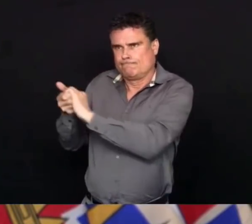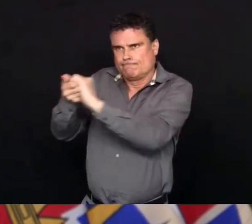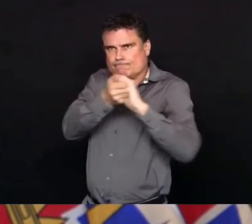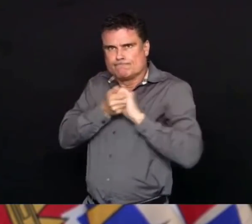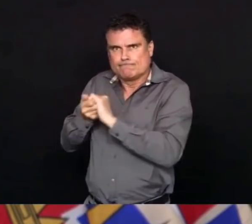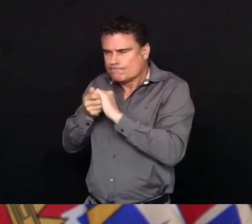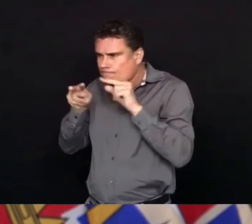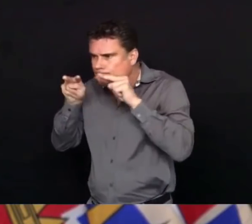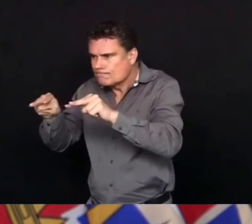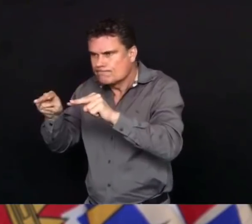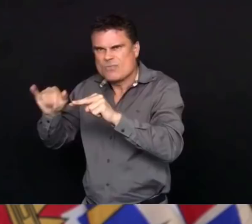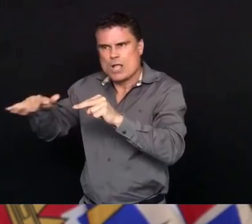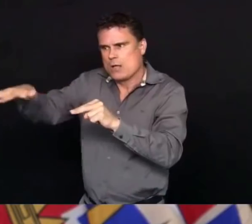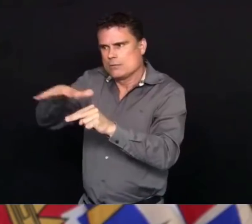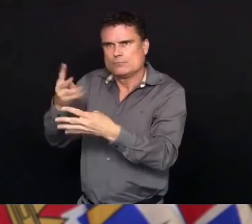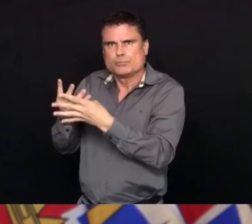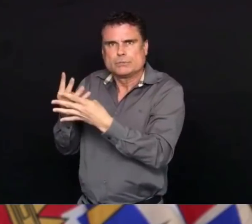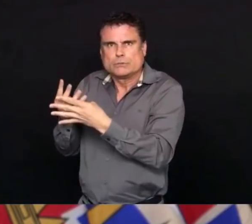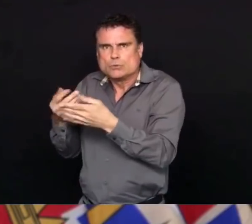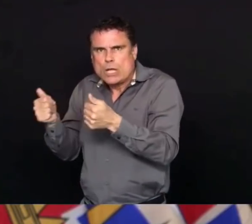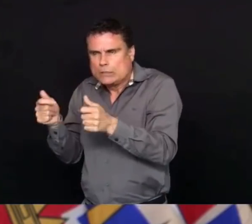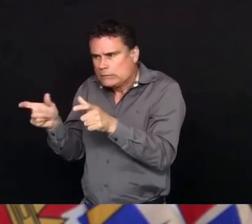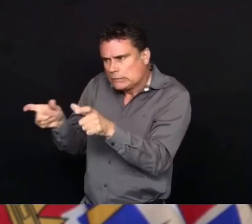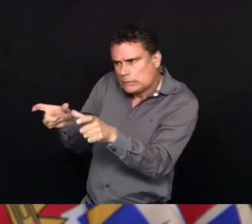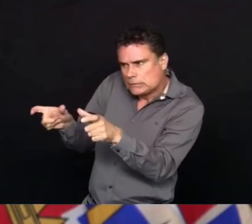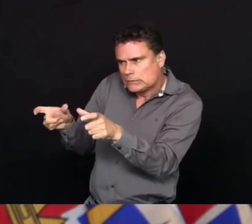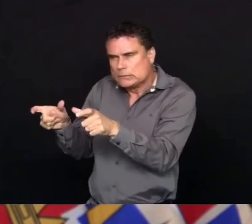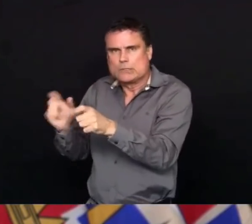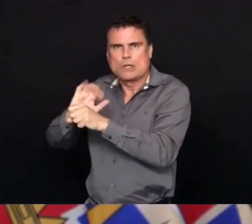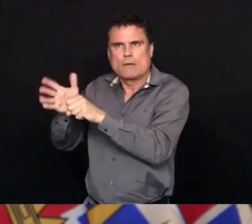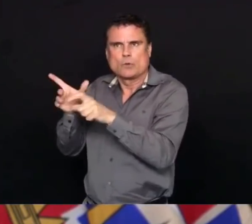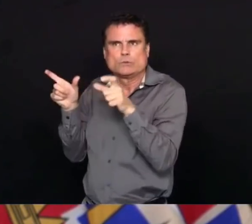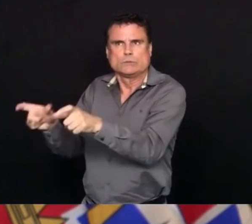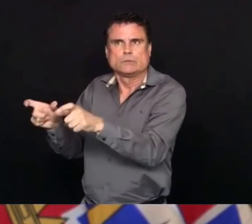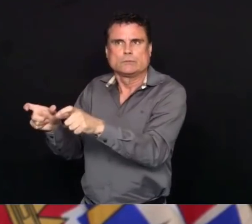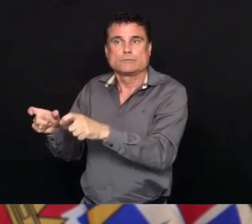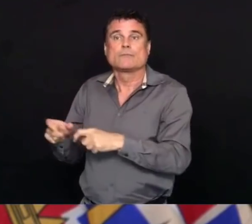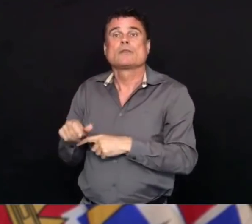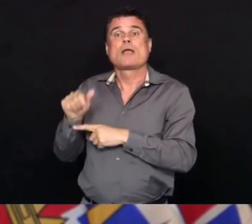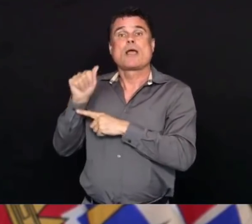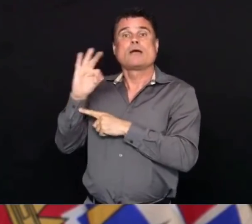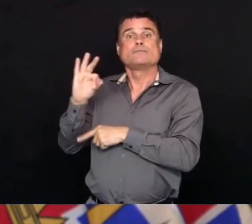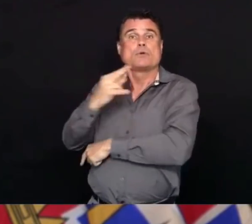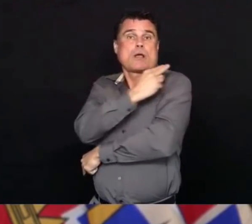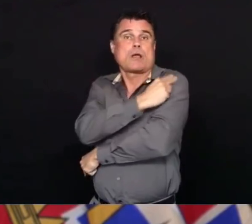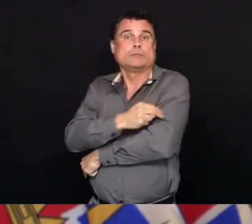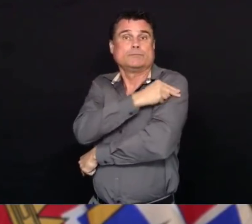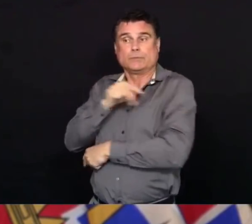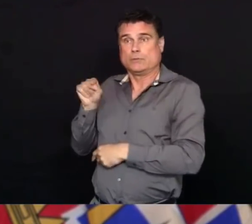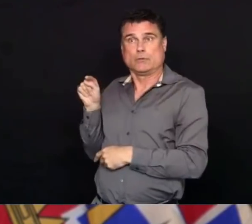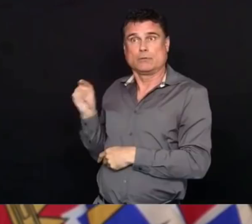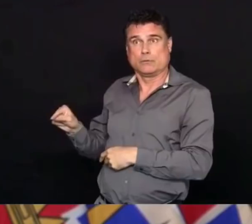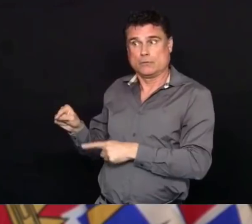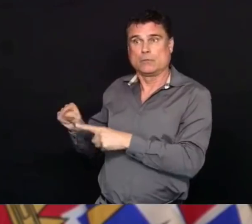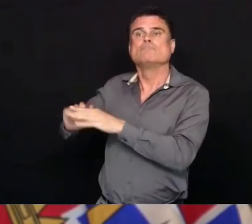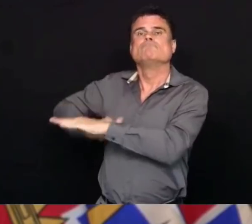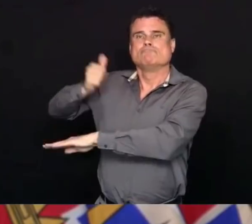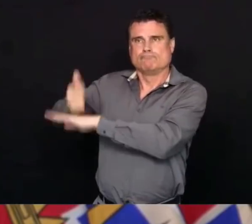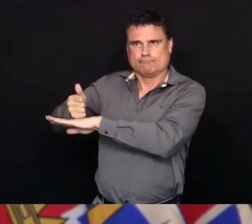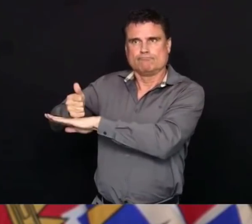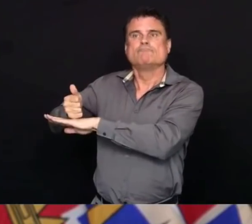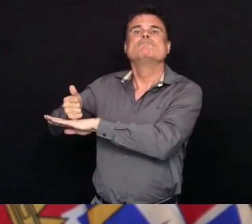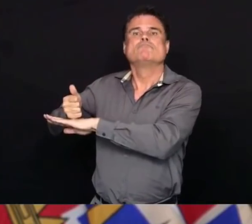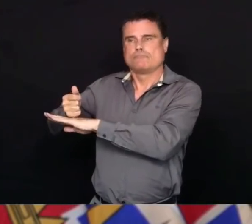Abbotsford Regional Hospital has developed a dedicated unit to ensure that people can be